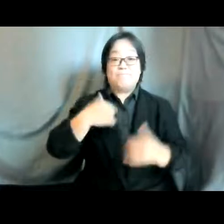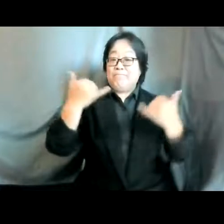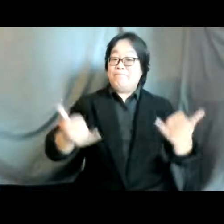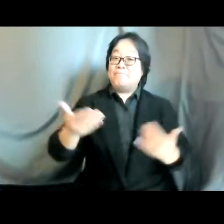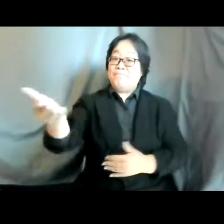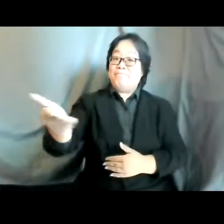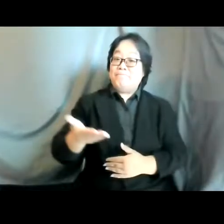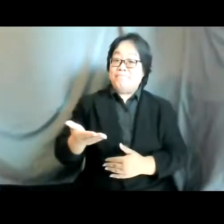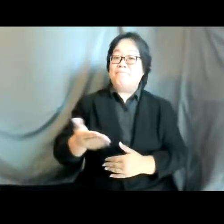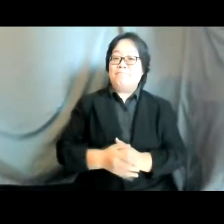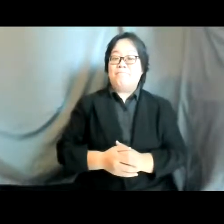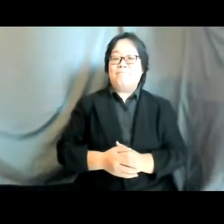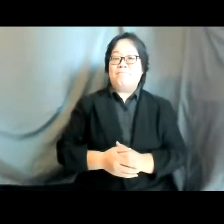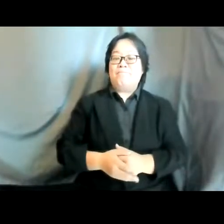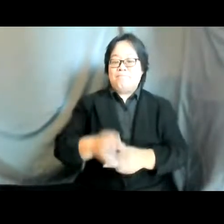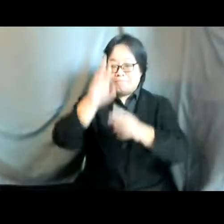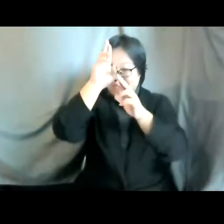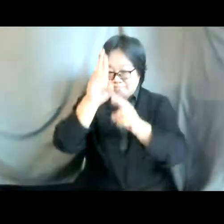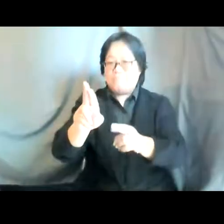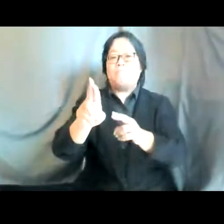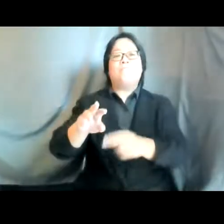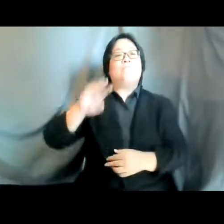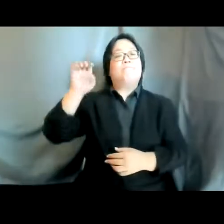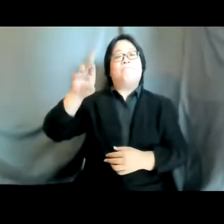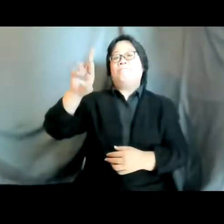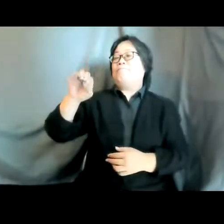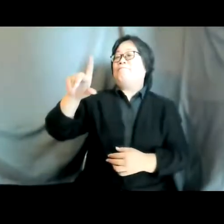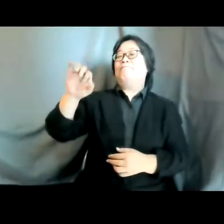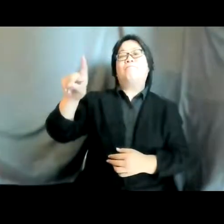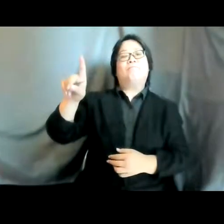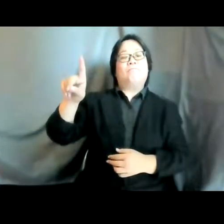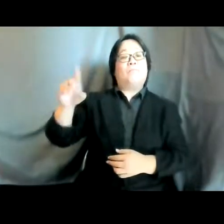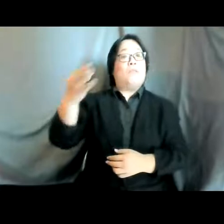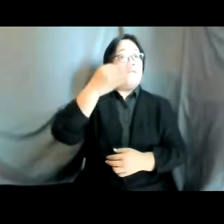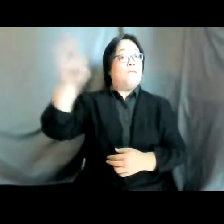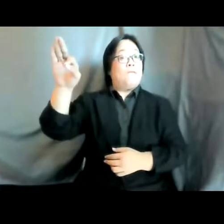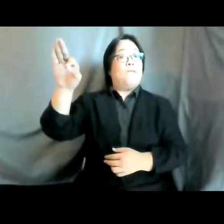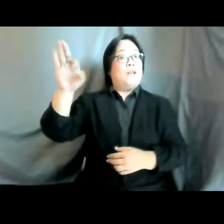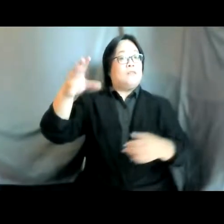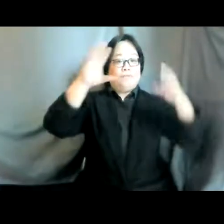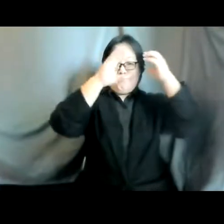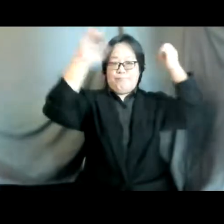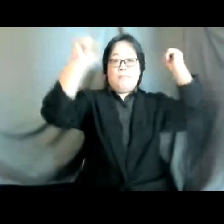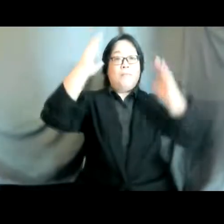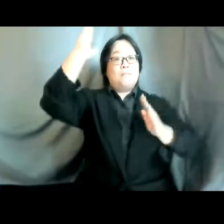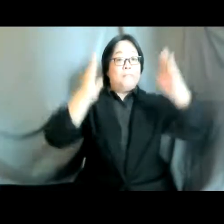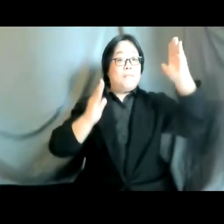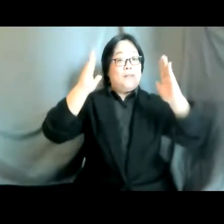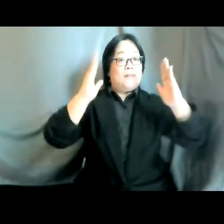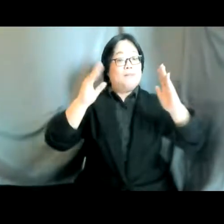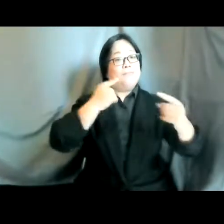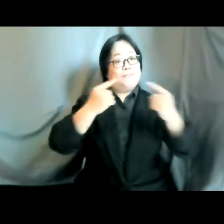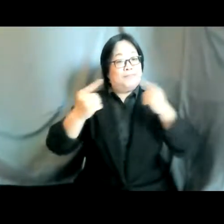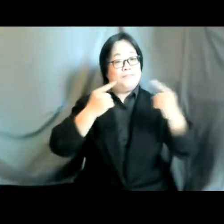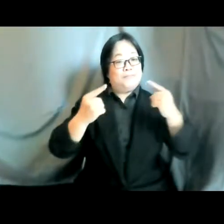upon his excellency mr roland galharagiu french ambassador to malaysia to deliver his opening remarks